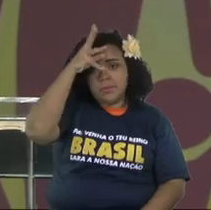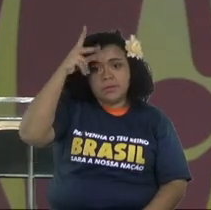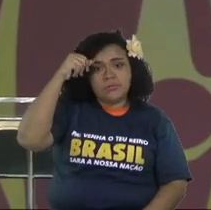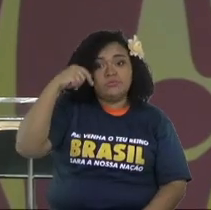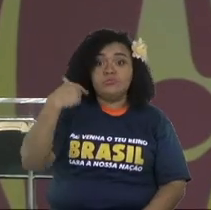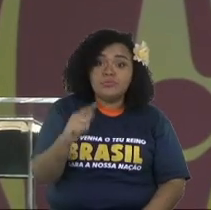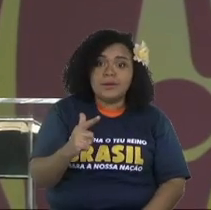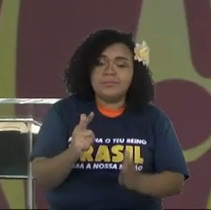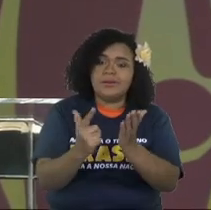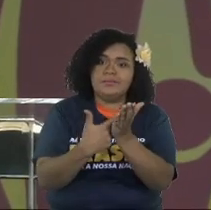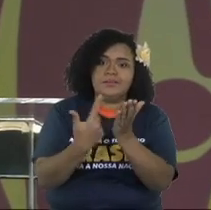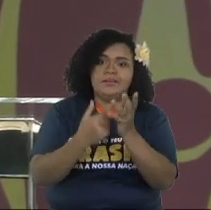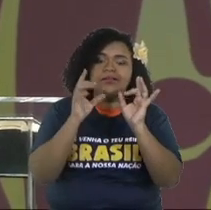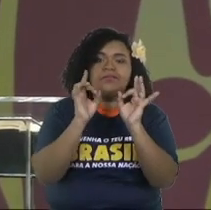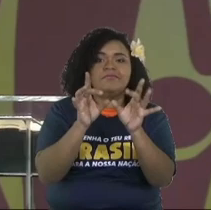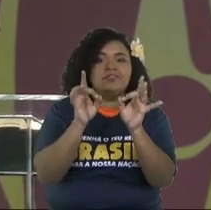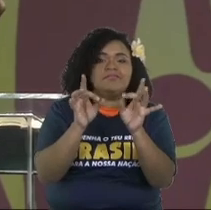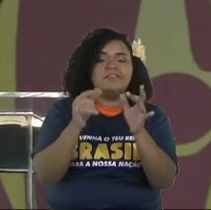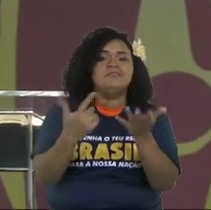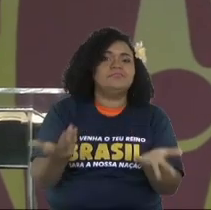got broken